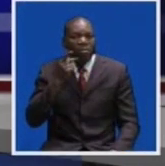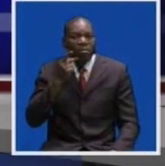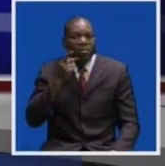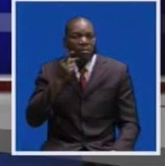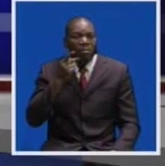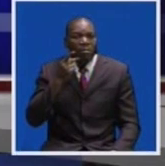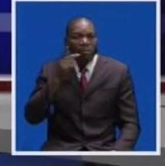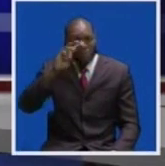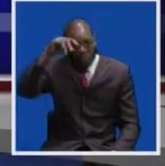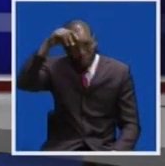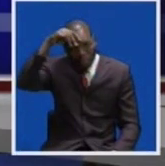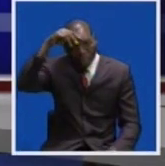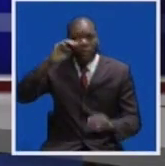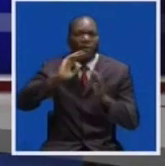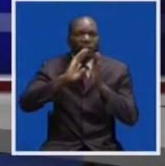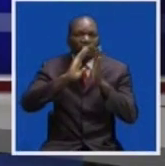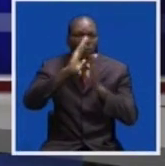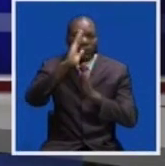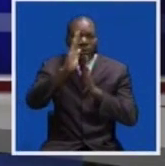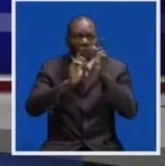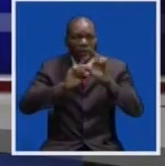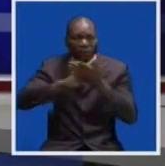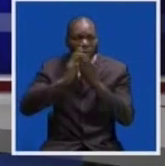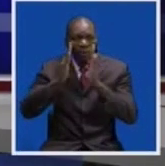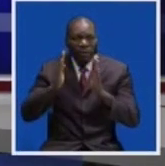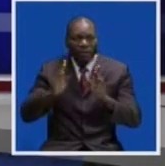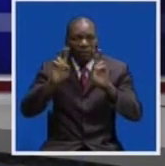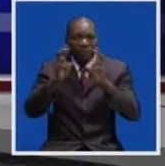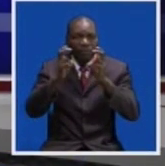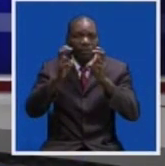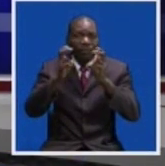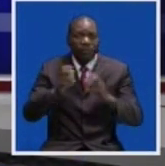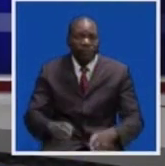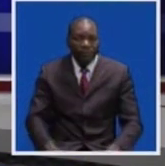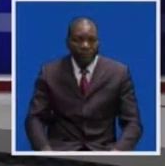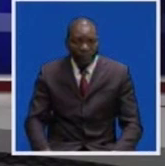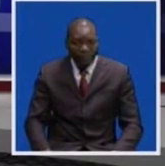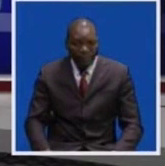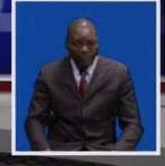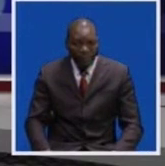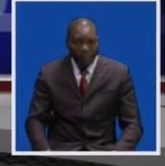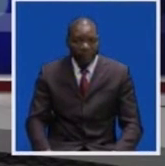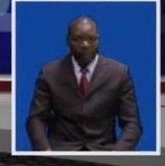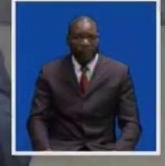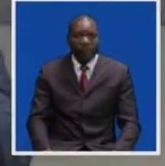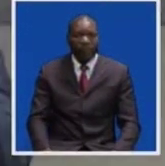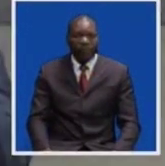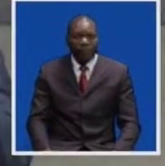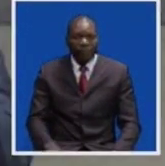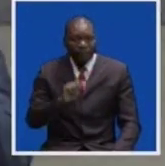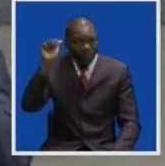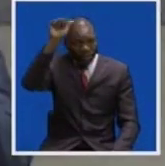our sign language interpreter is Samson Mwale. Look at the top stories in the news. President Edgar Lungu has